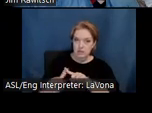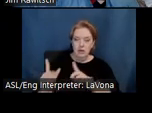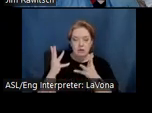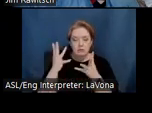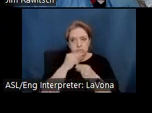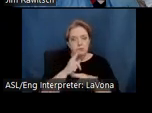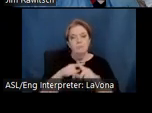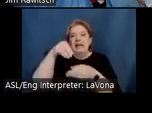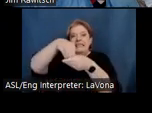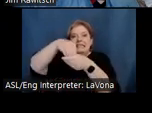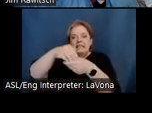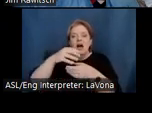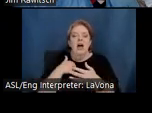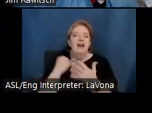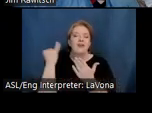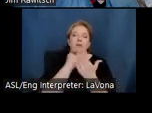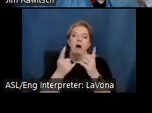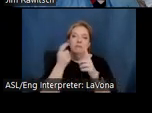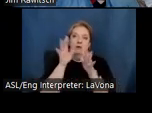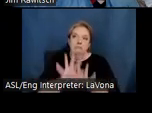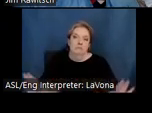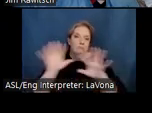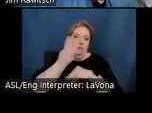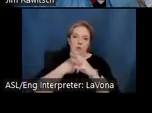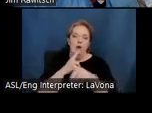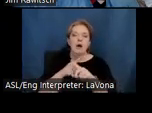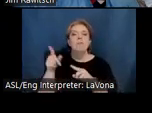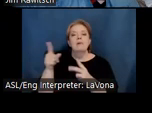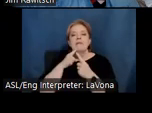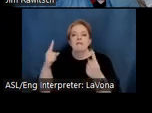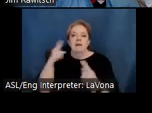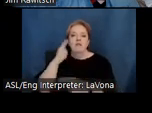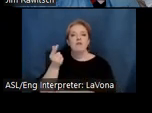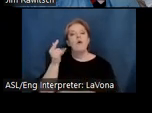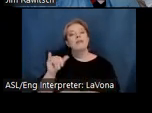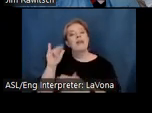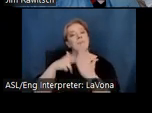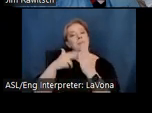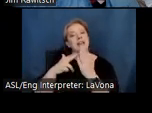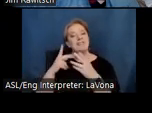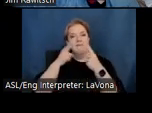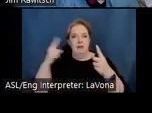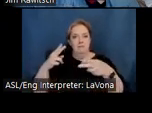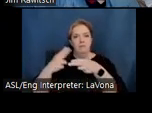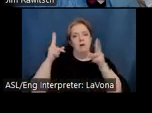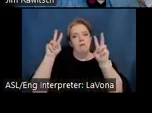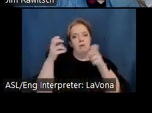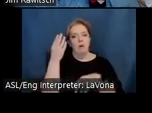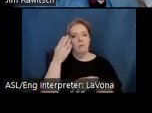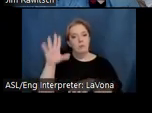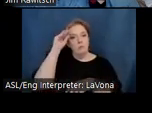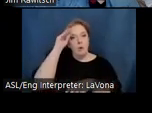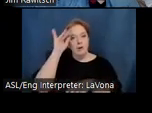but perhaps best known, they are for Gainsborough's iconic Blue Boy, which you see on the top of the slide,